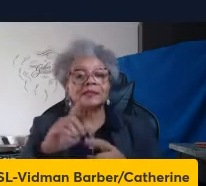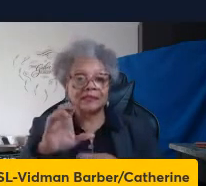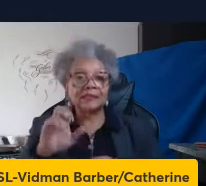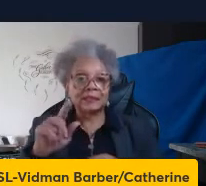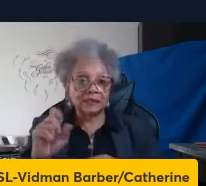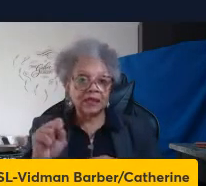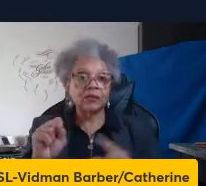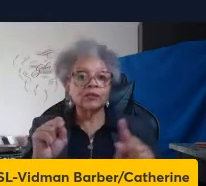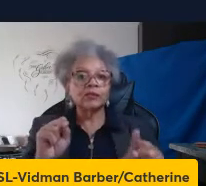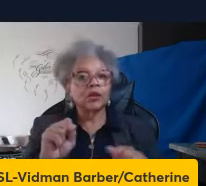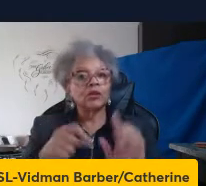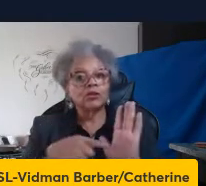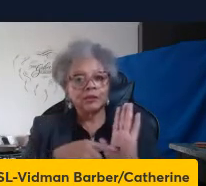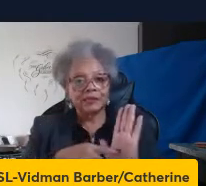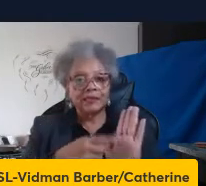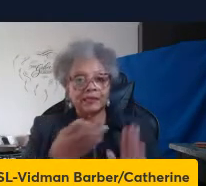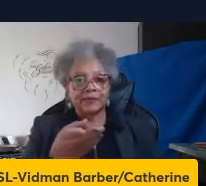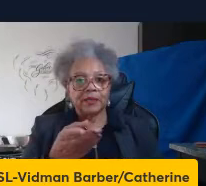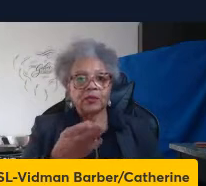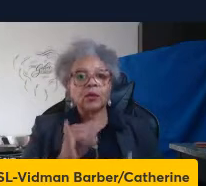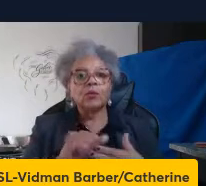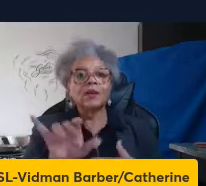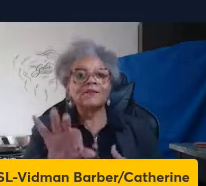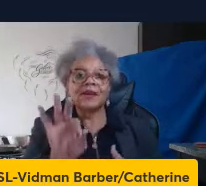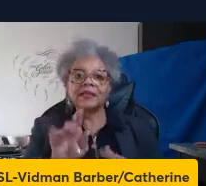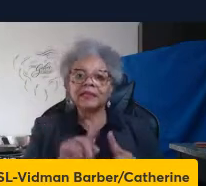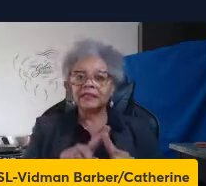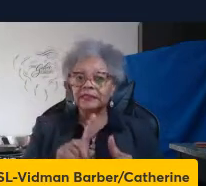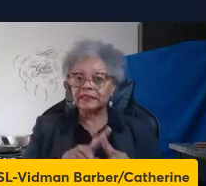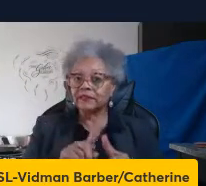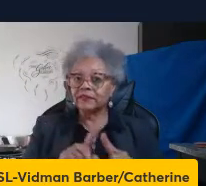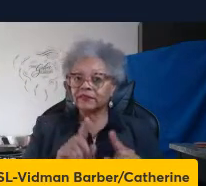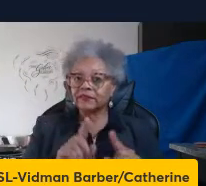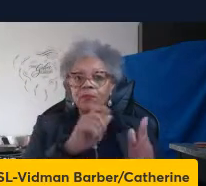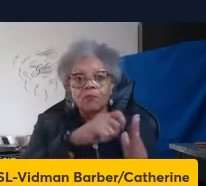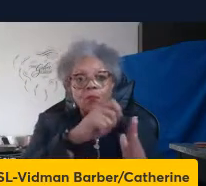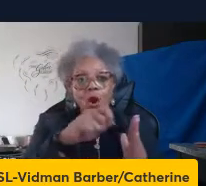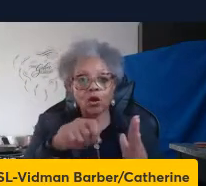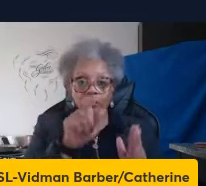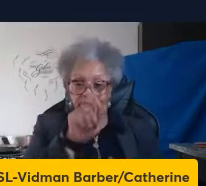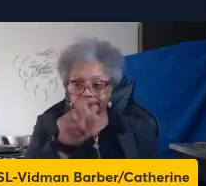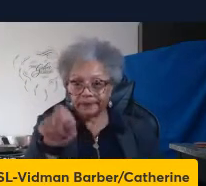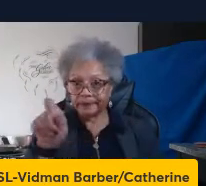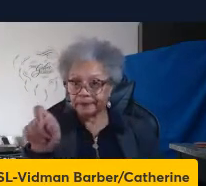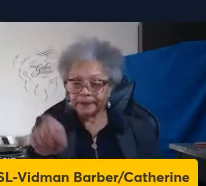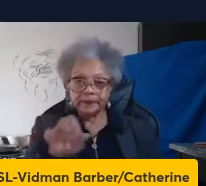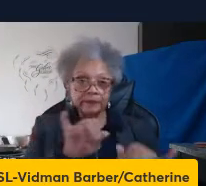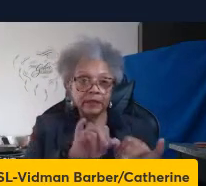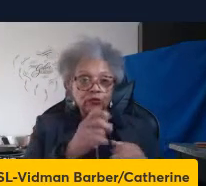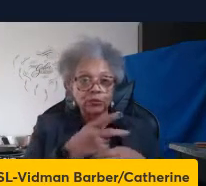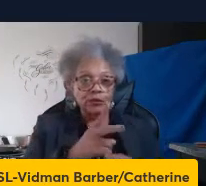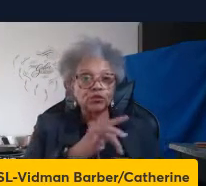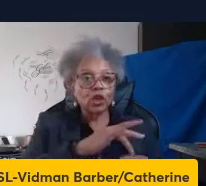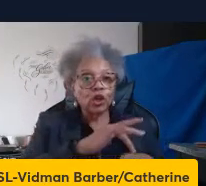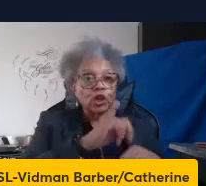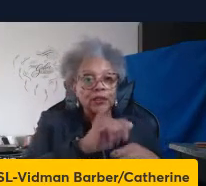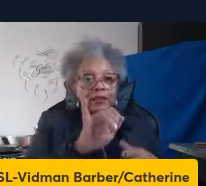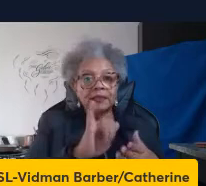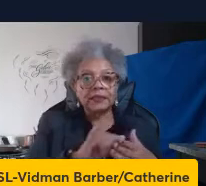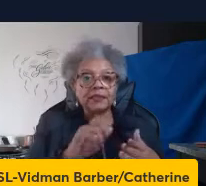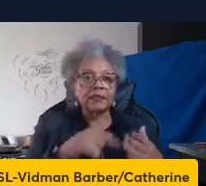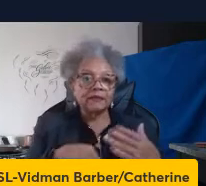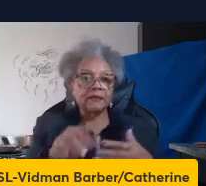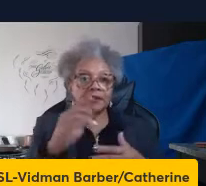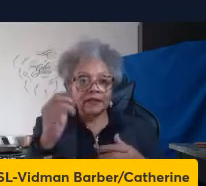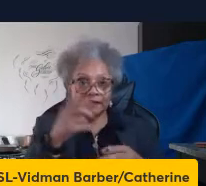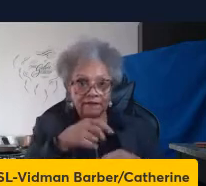data are indicated here. We find that different inflammatory markers are produced earlier during infection, which you can see in the blue, green, and red. These